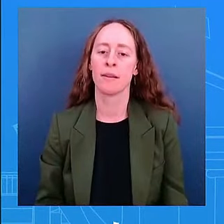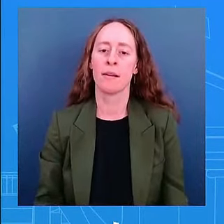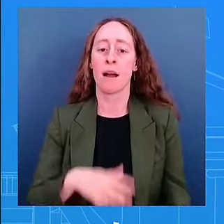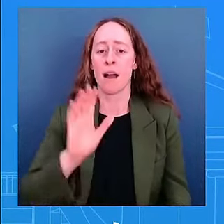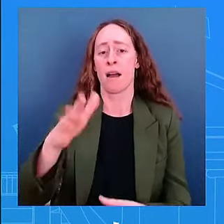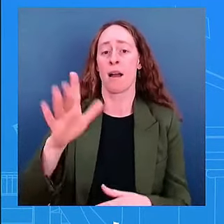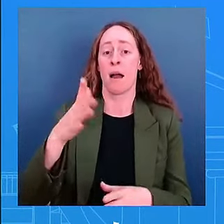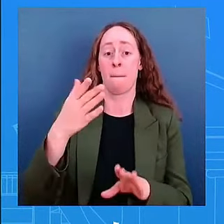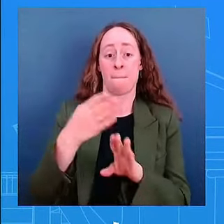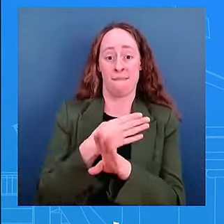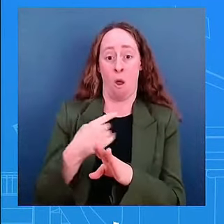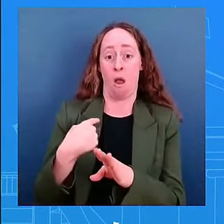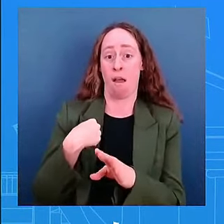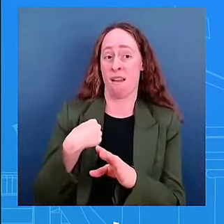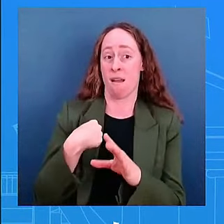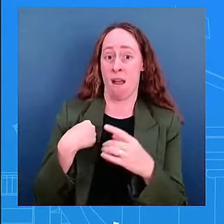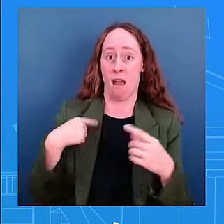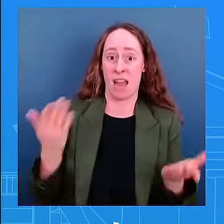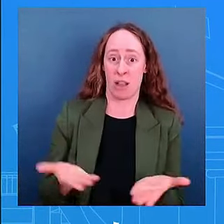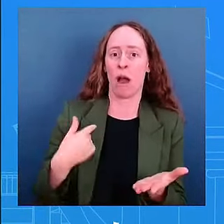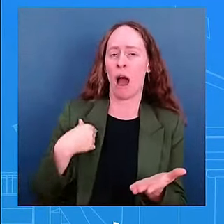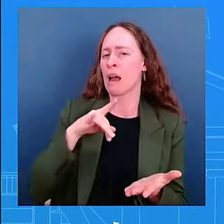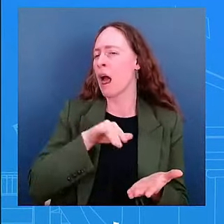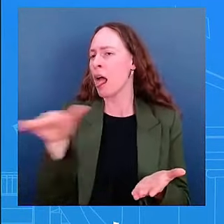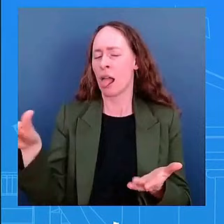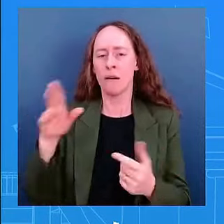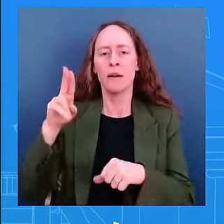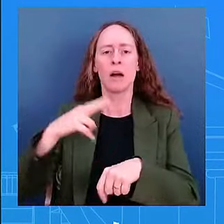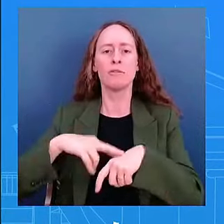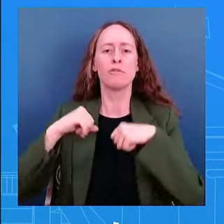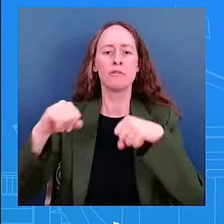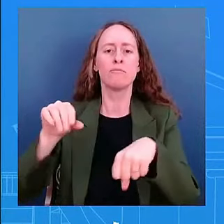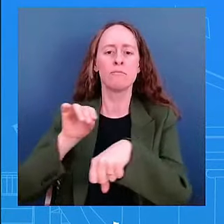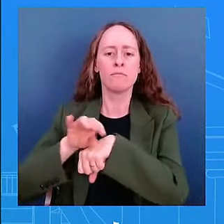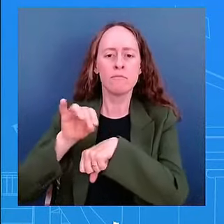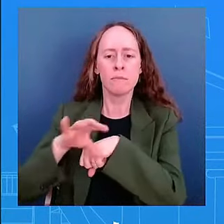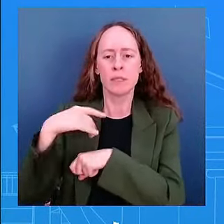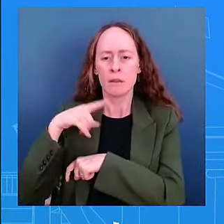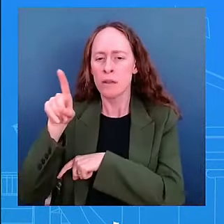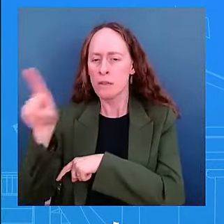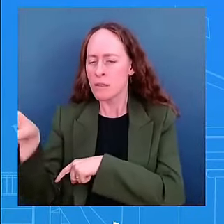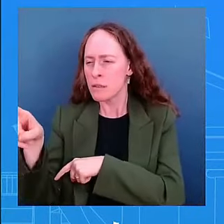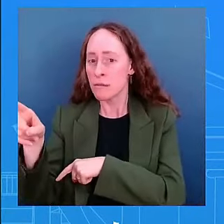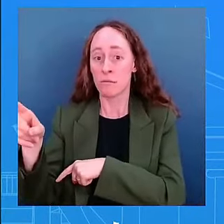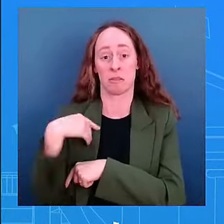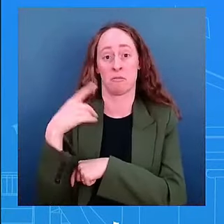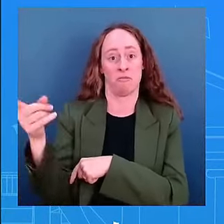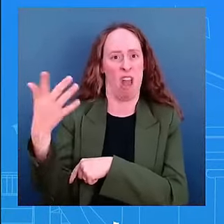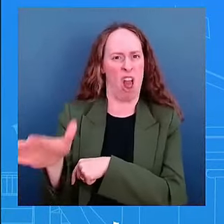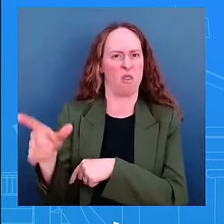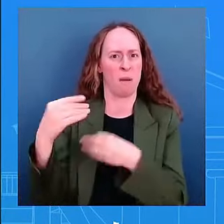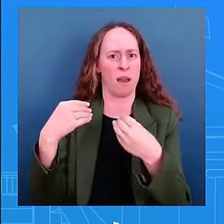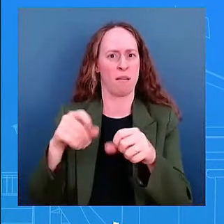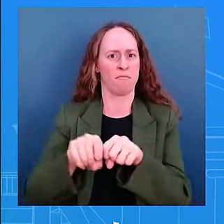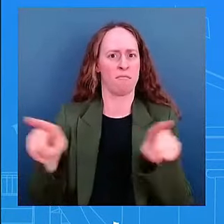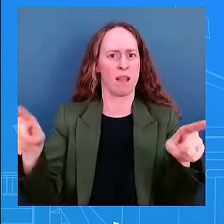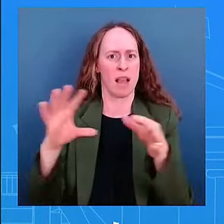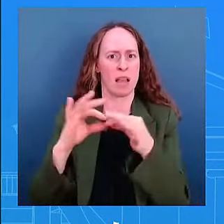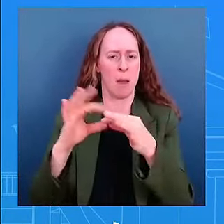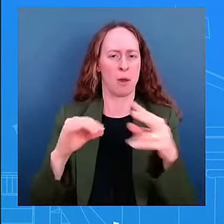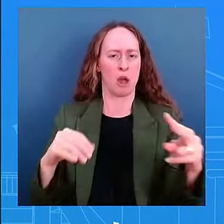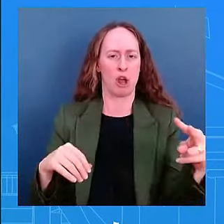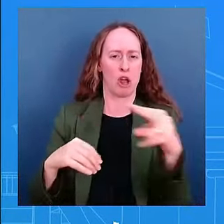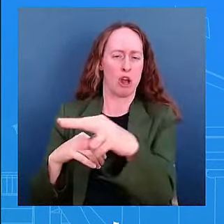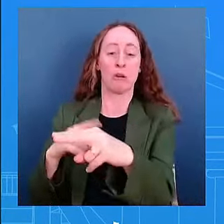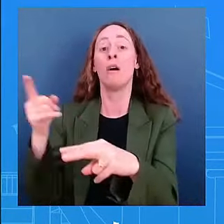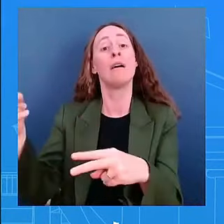spokes uh went out so certainly refer you to that but just to give you a little bit of what that what was in that statement obviously the u.s has been closely